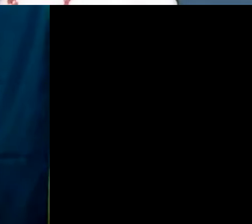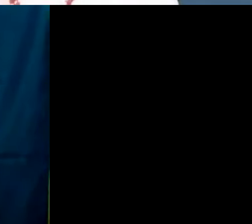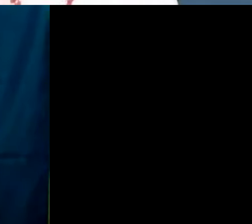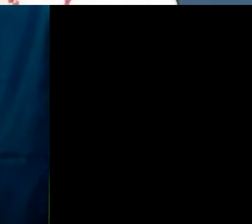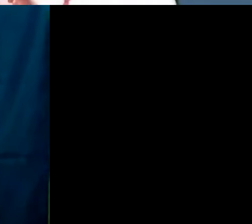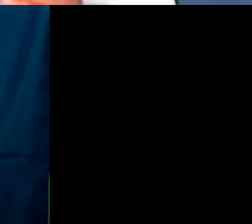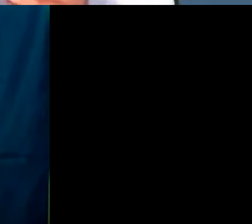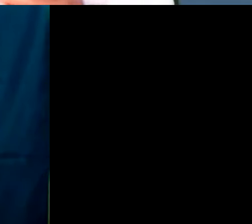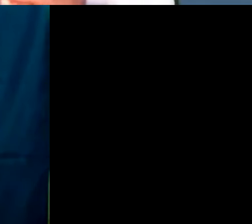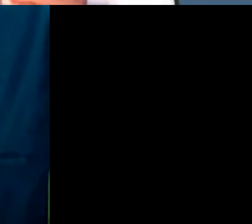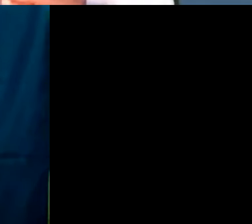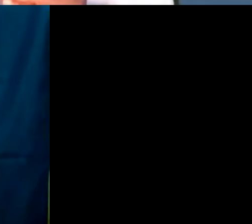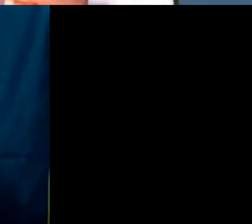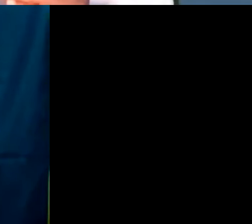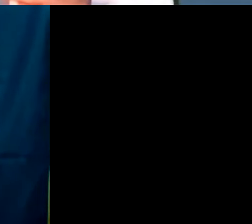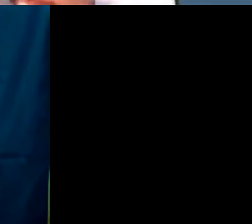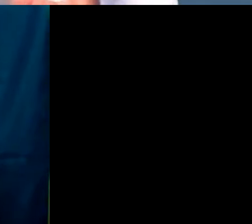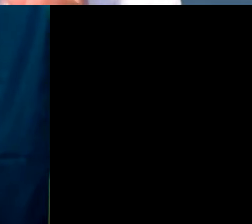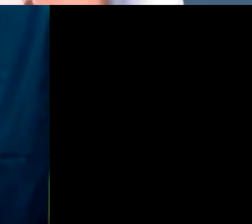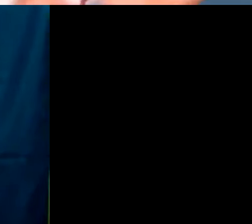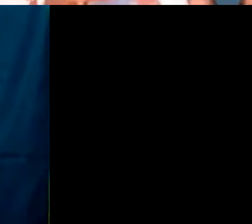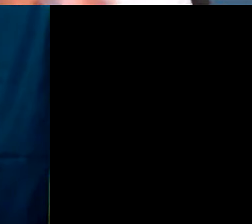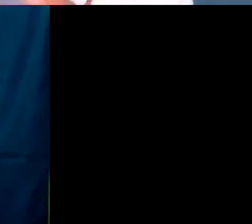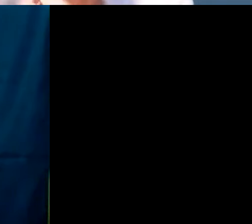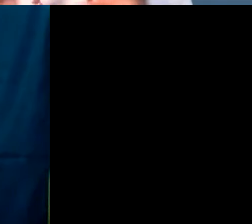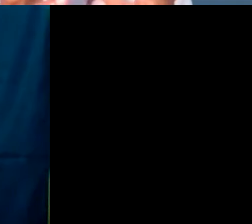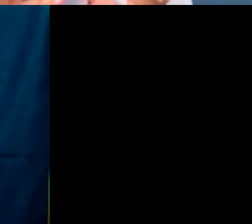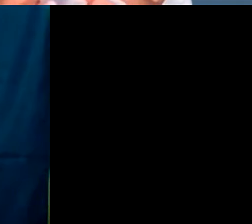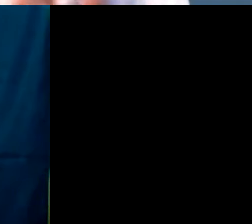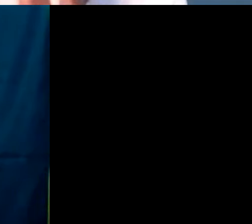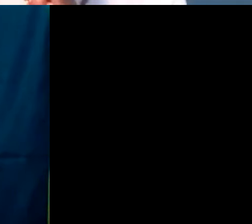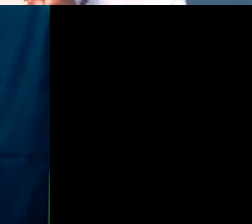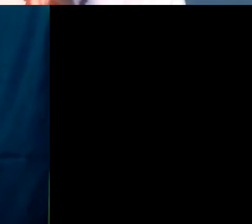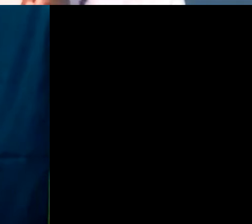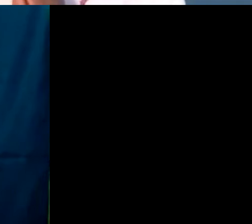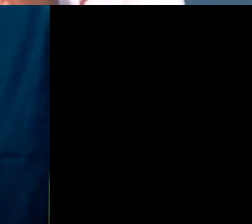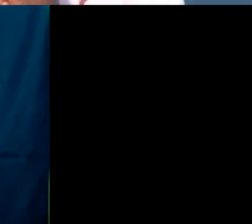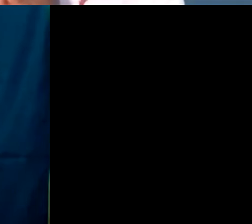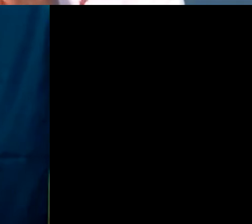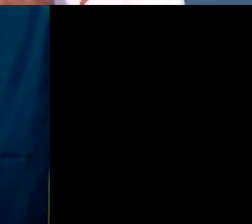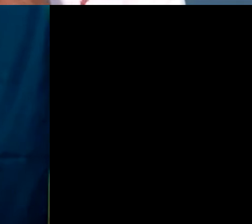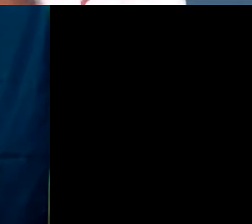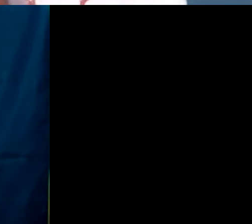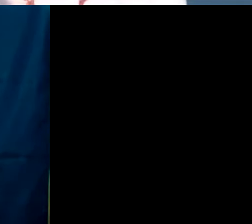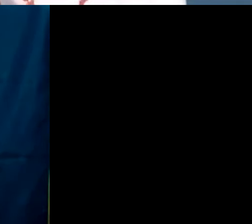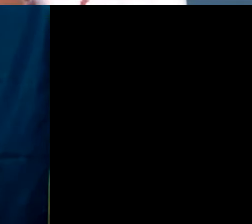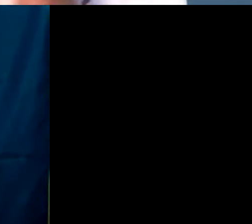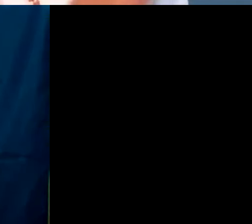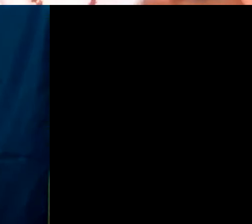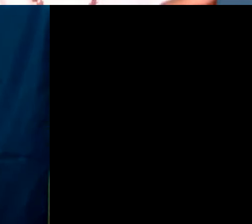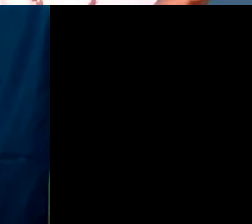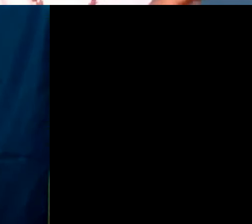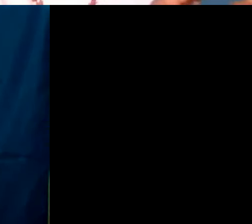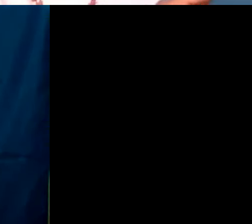forward to going there. I will be talking more specifically about, um, how, who were the precise contemporaries in